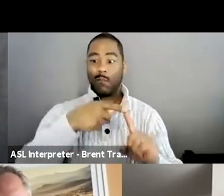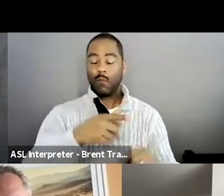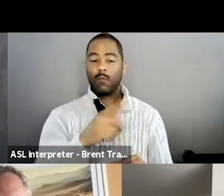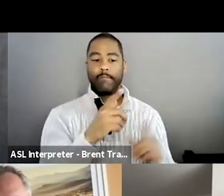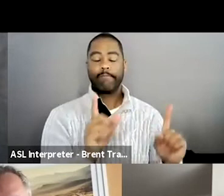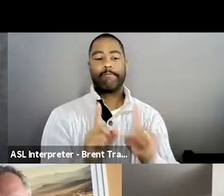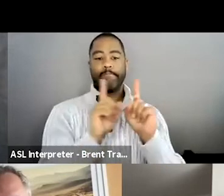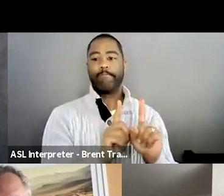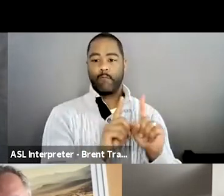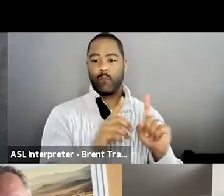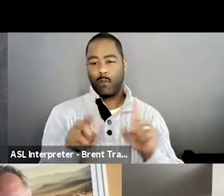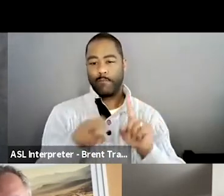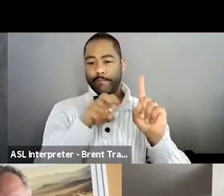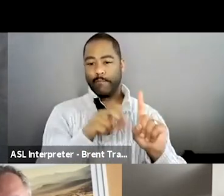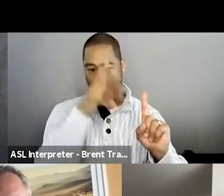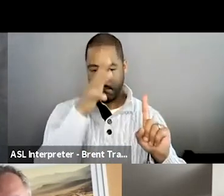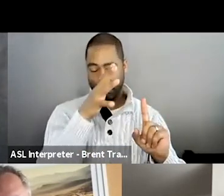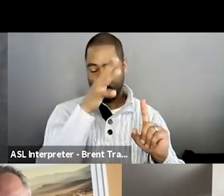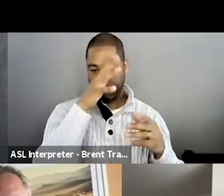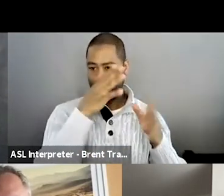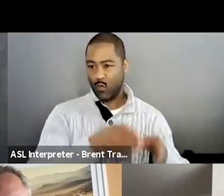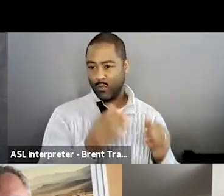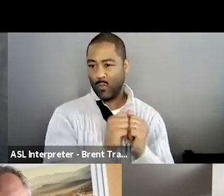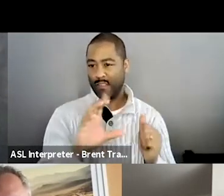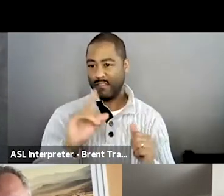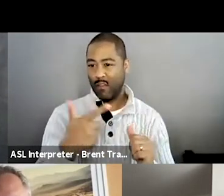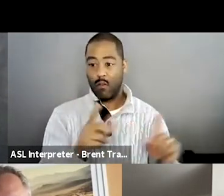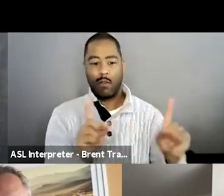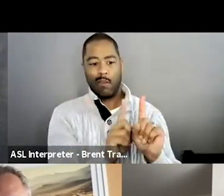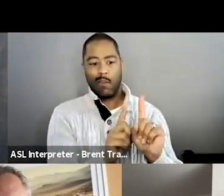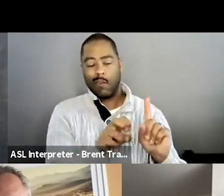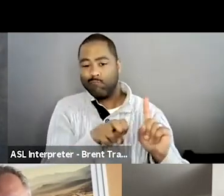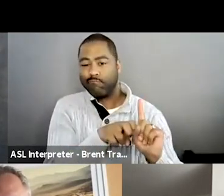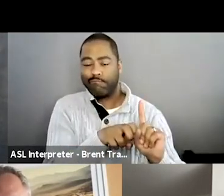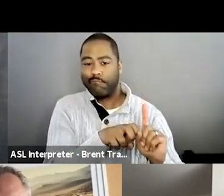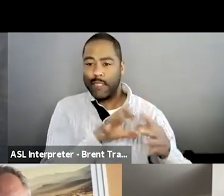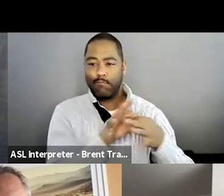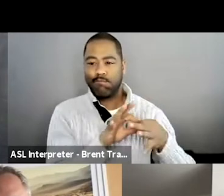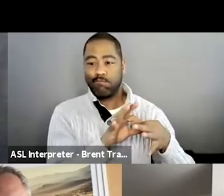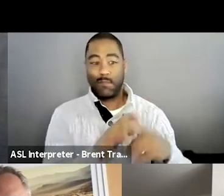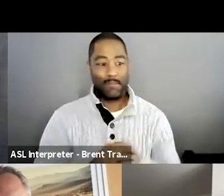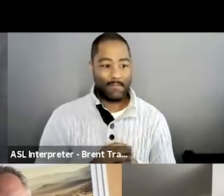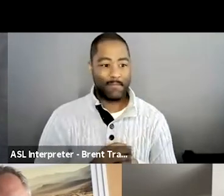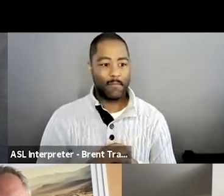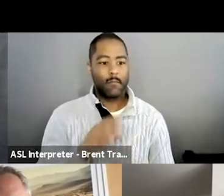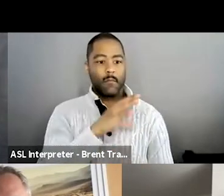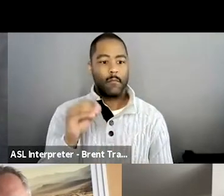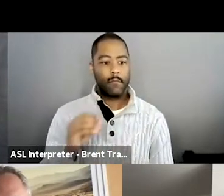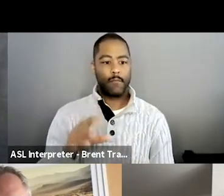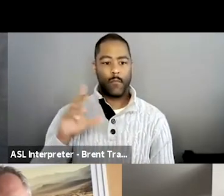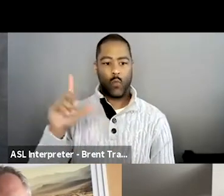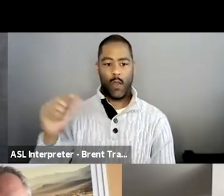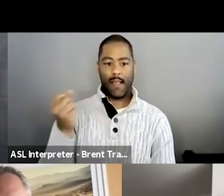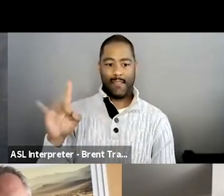and he's now in pre-production for a narrative film inspired by the documentary. Welcome, Matt.